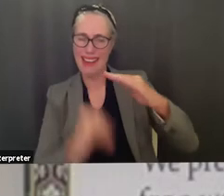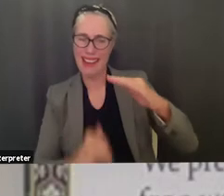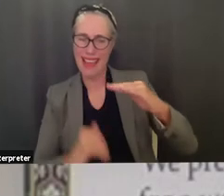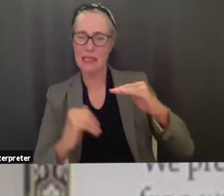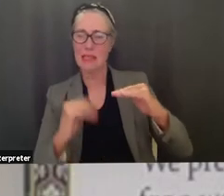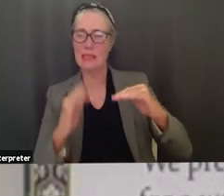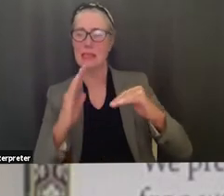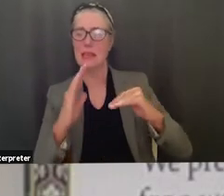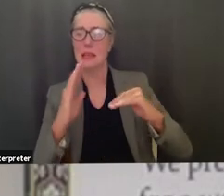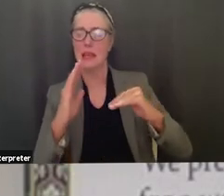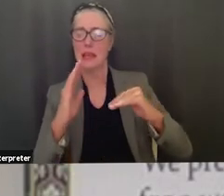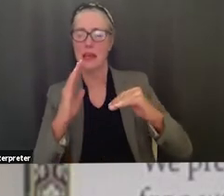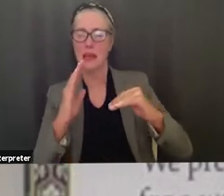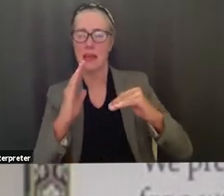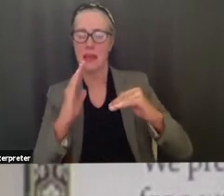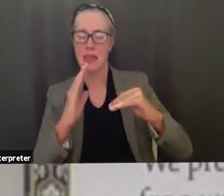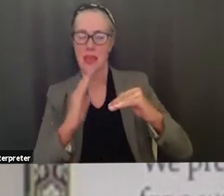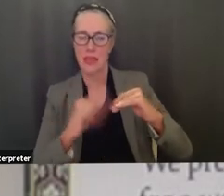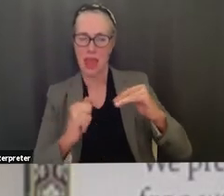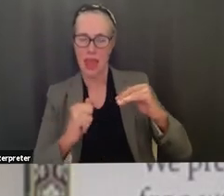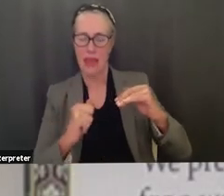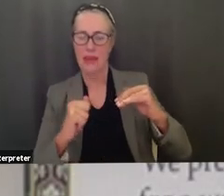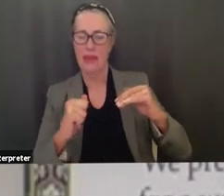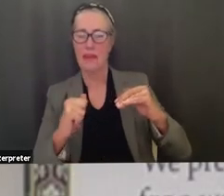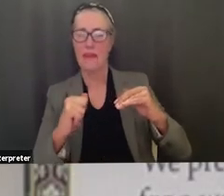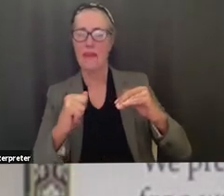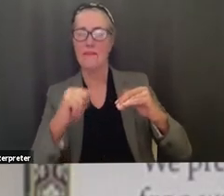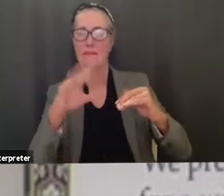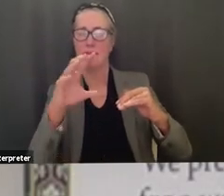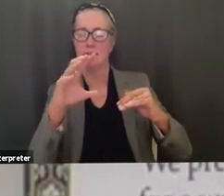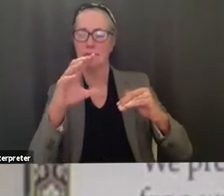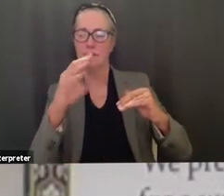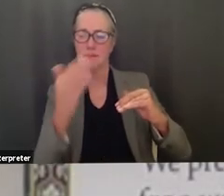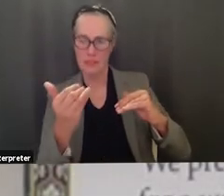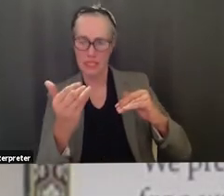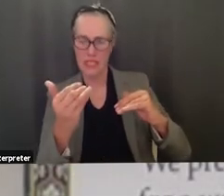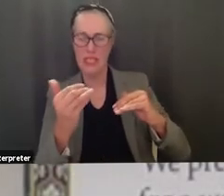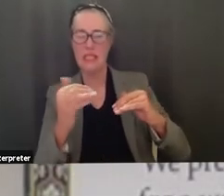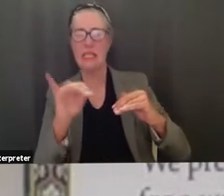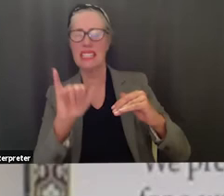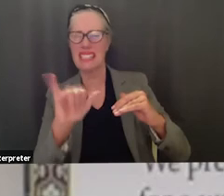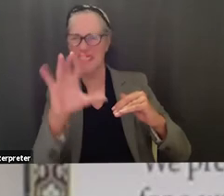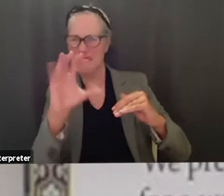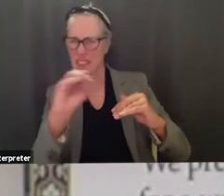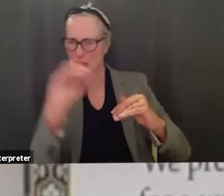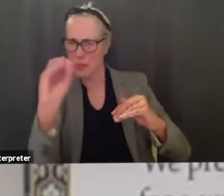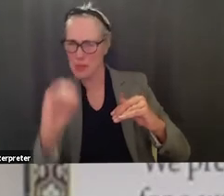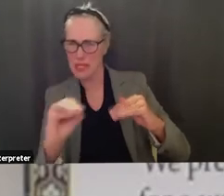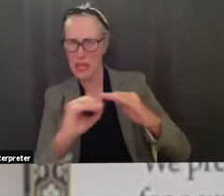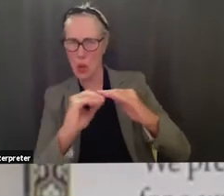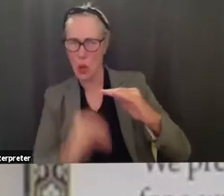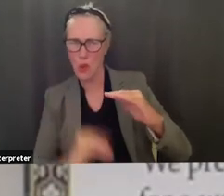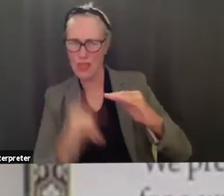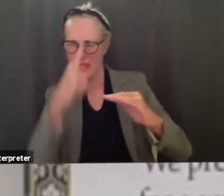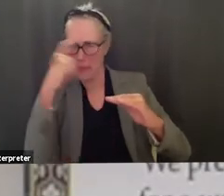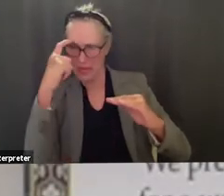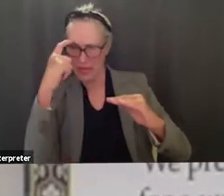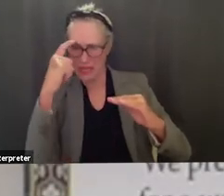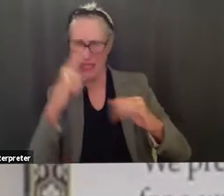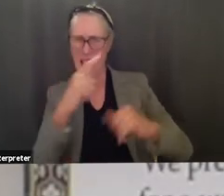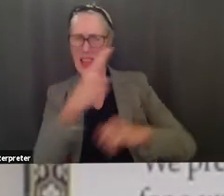those who are 50 and over is that because the vaccine was accessible later for the younger group or